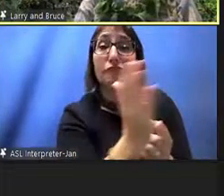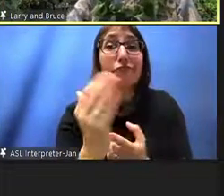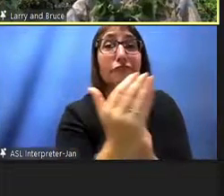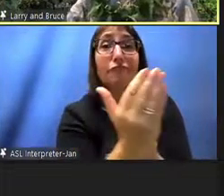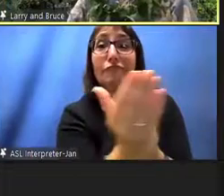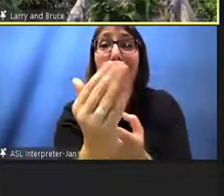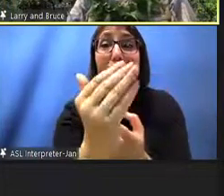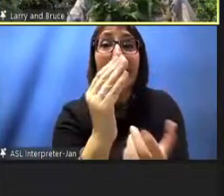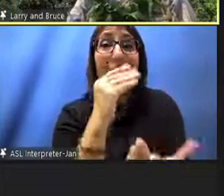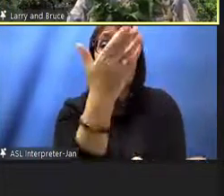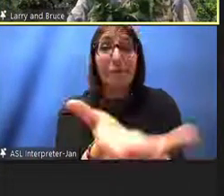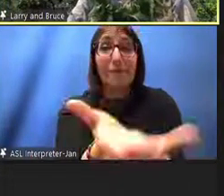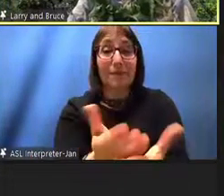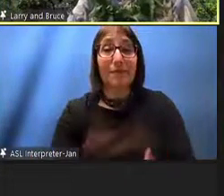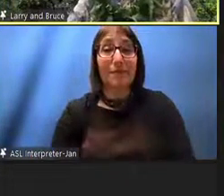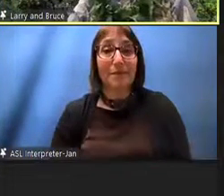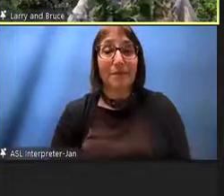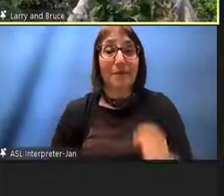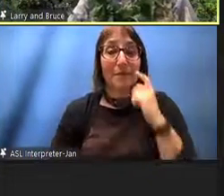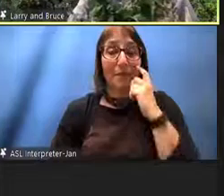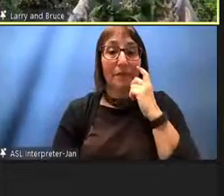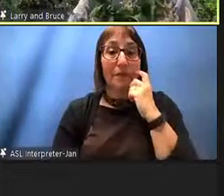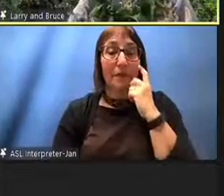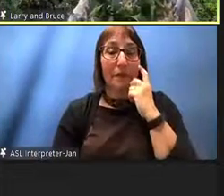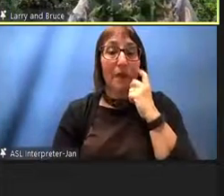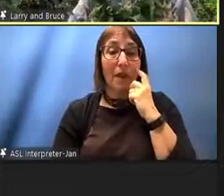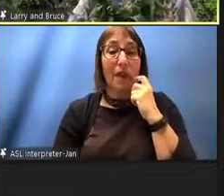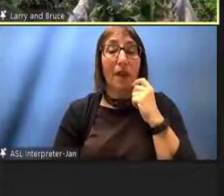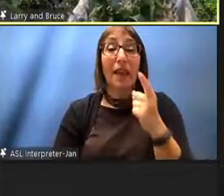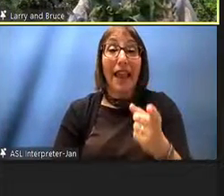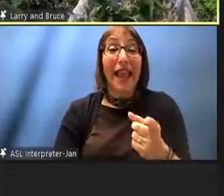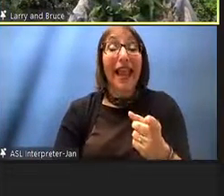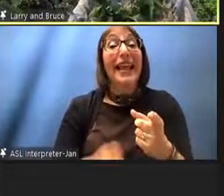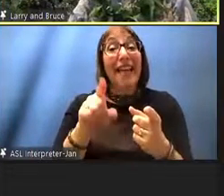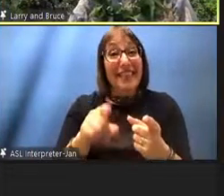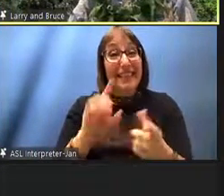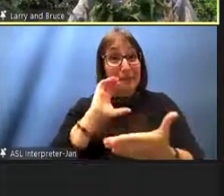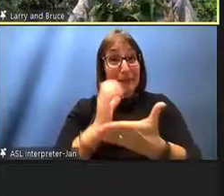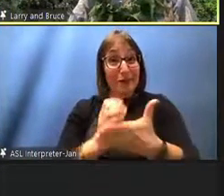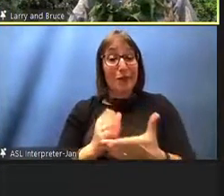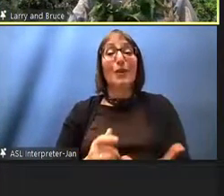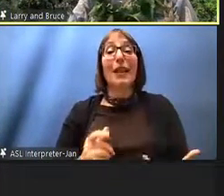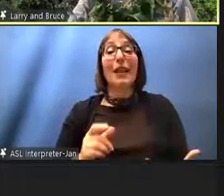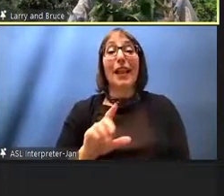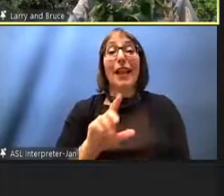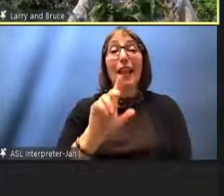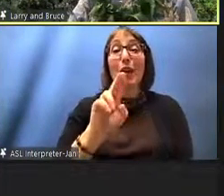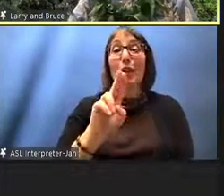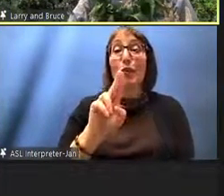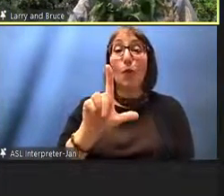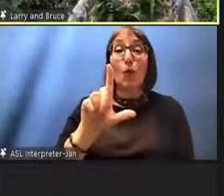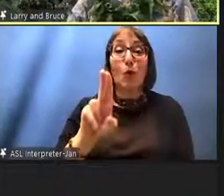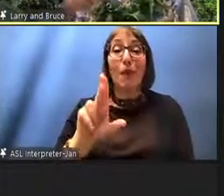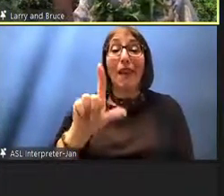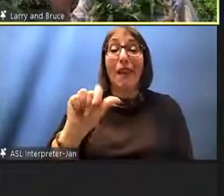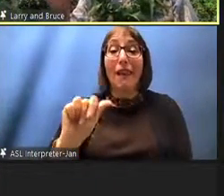so we're using the actual forest the ulula'au where that little uh